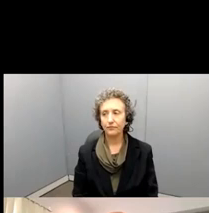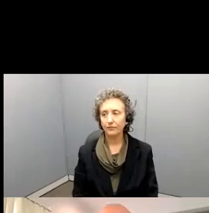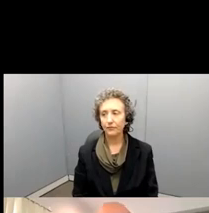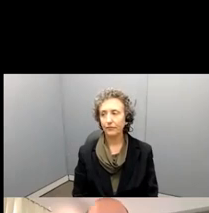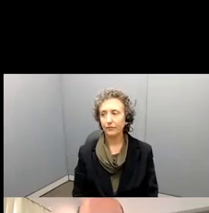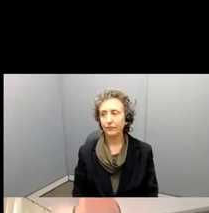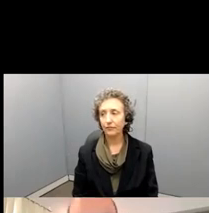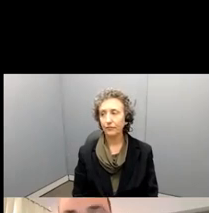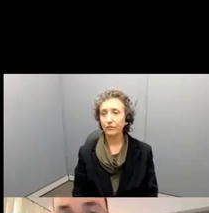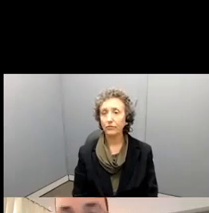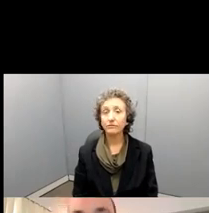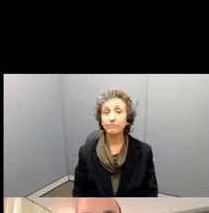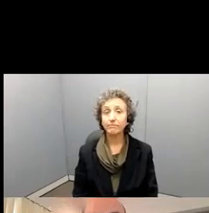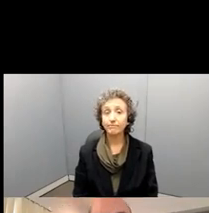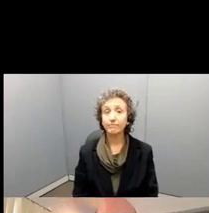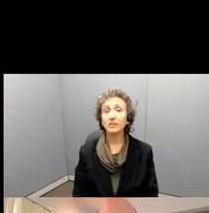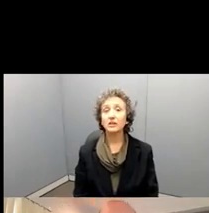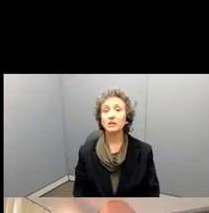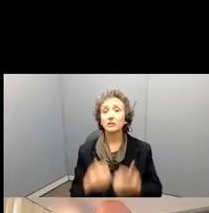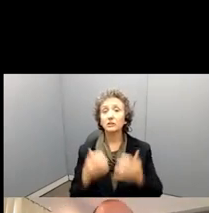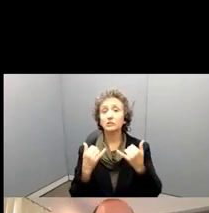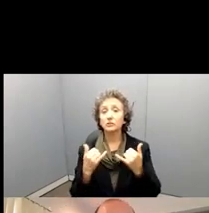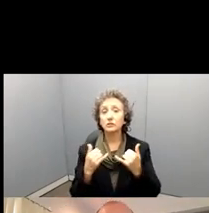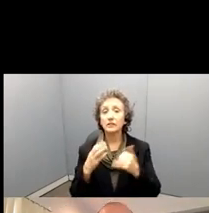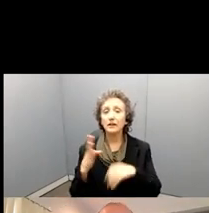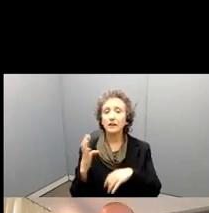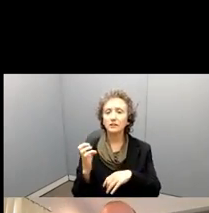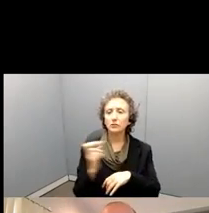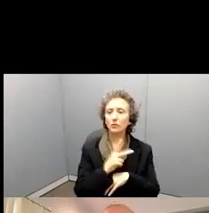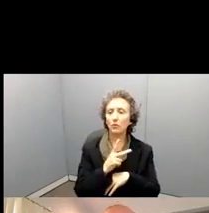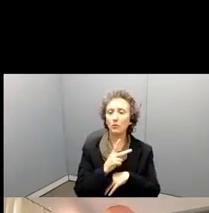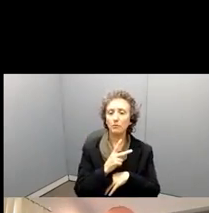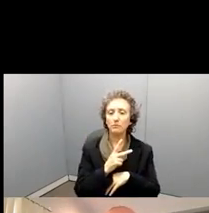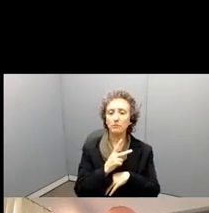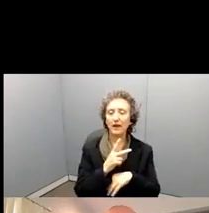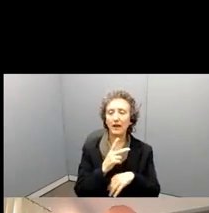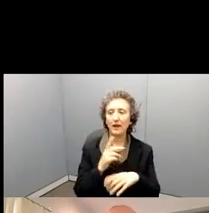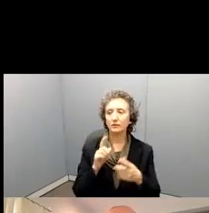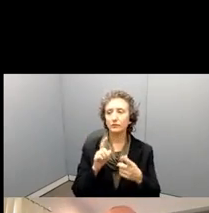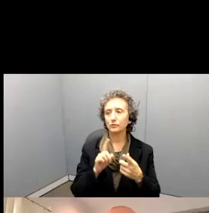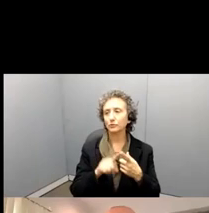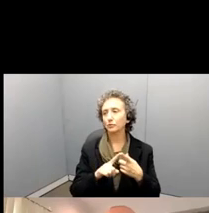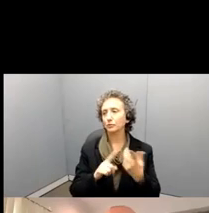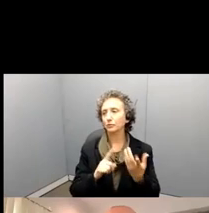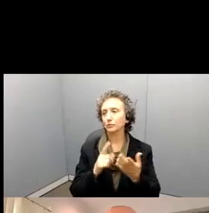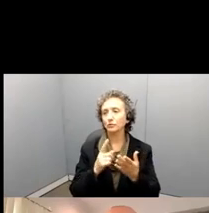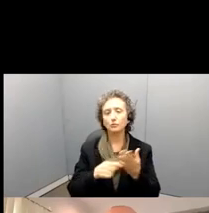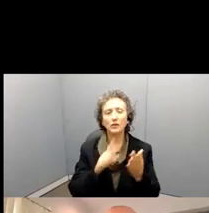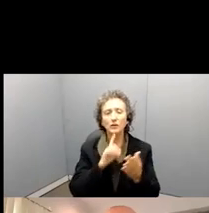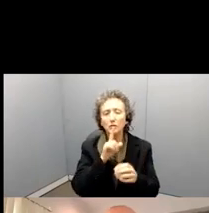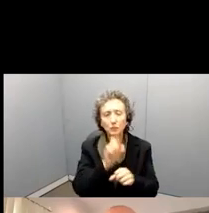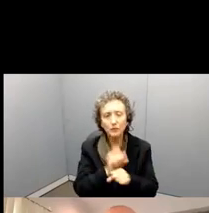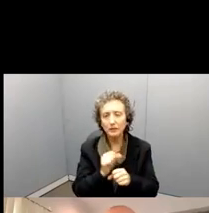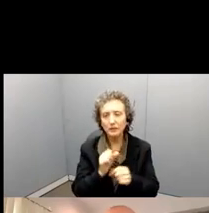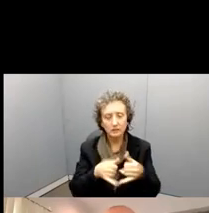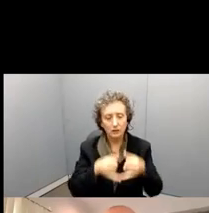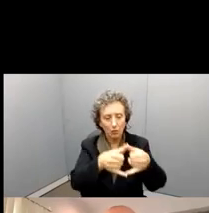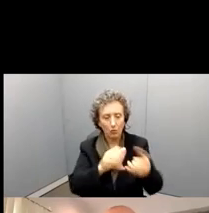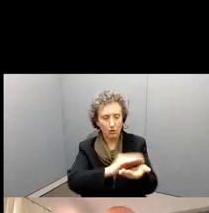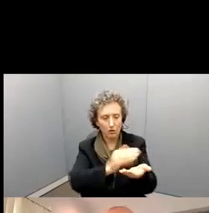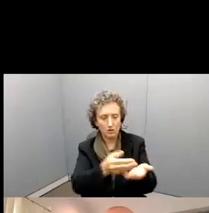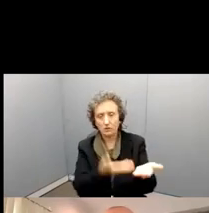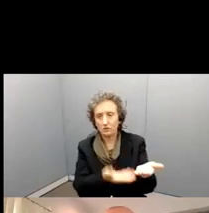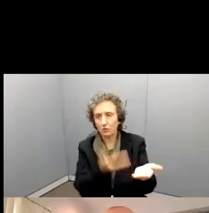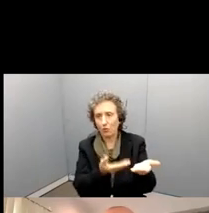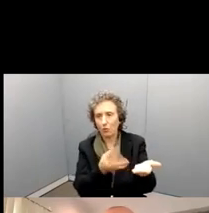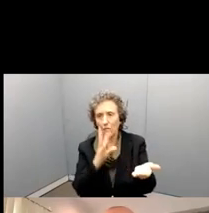So let's get, let me get back then to what actually we are able, we are funding with this, what the award is here for this